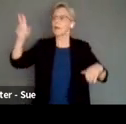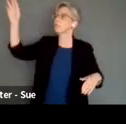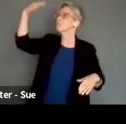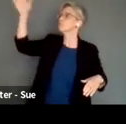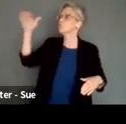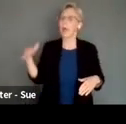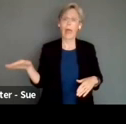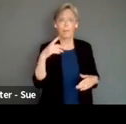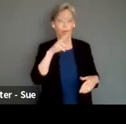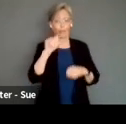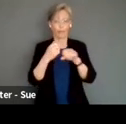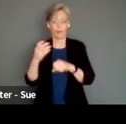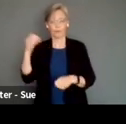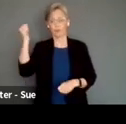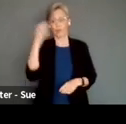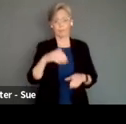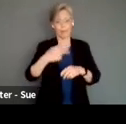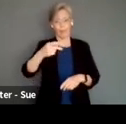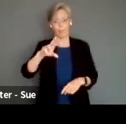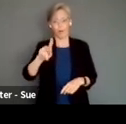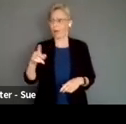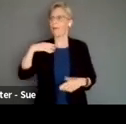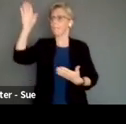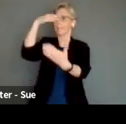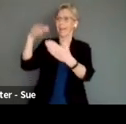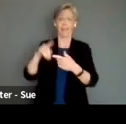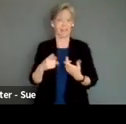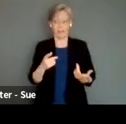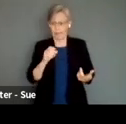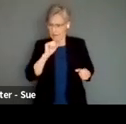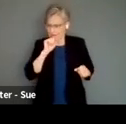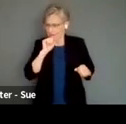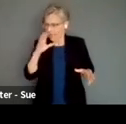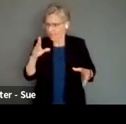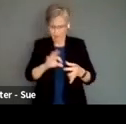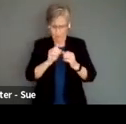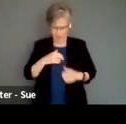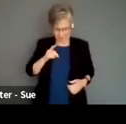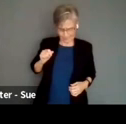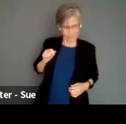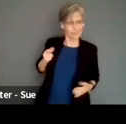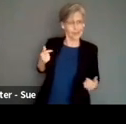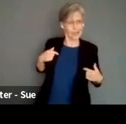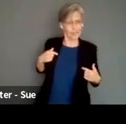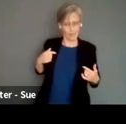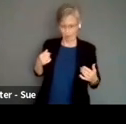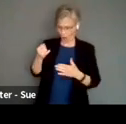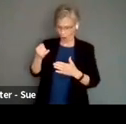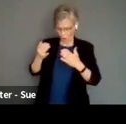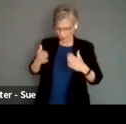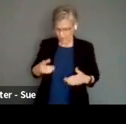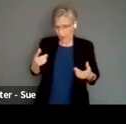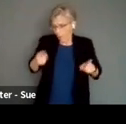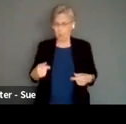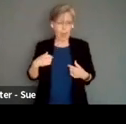park, which I did 30 years ago, it's got nothing to do with my disability. That's me being a scenic artist. So in that case, I'm an artist who happens to have a disability,